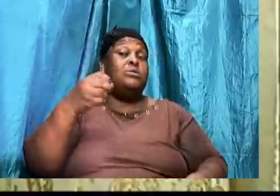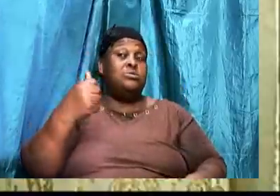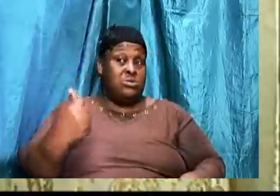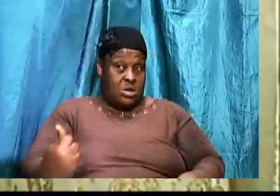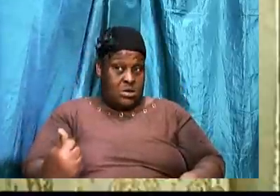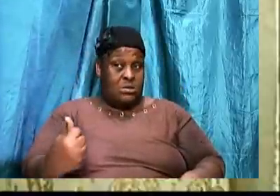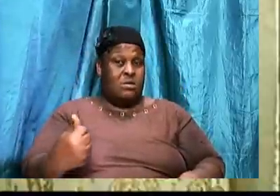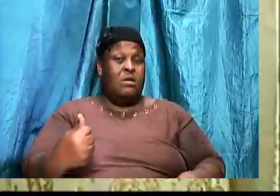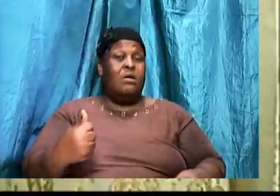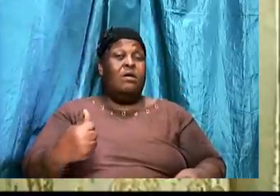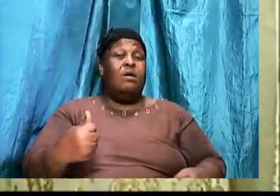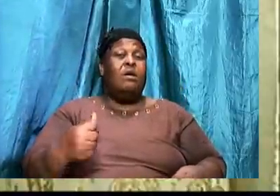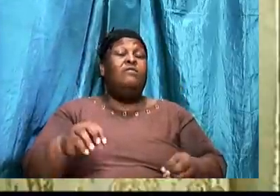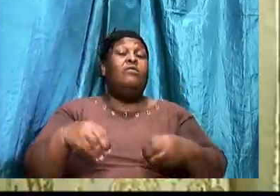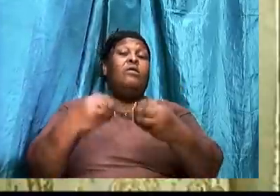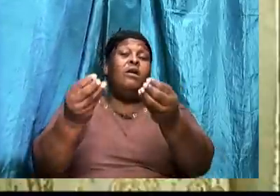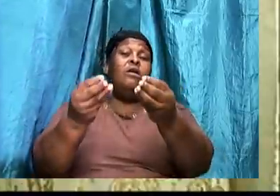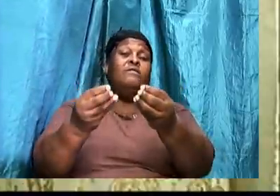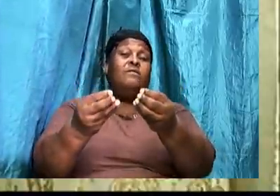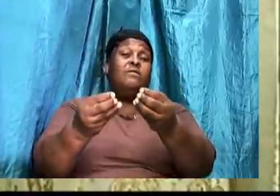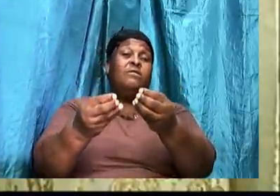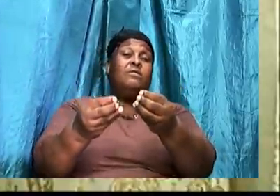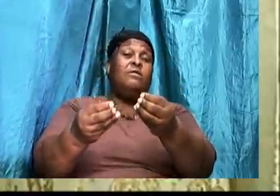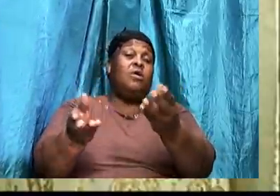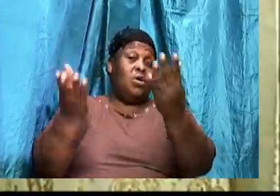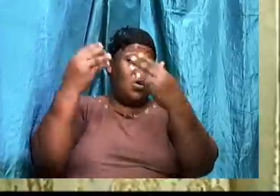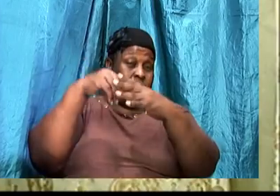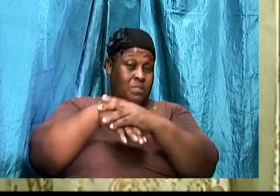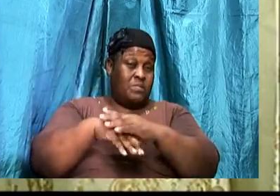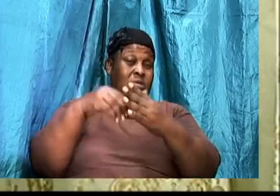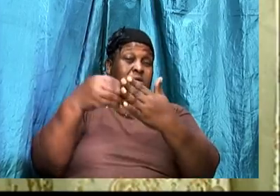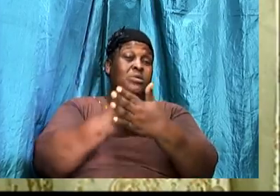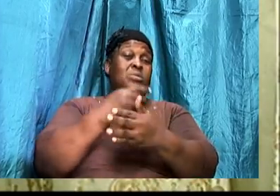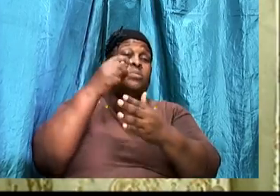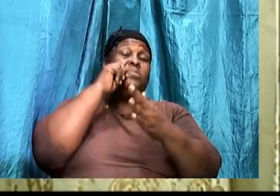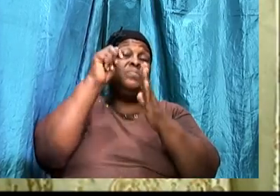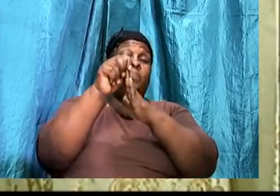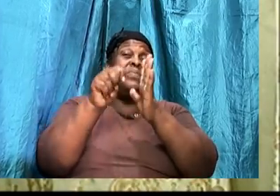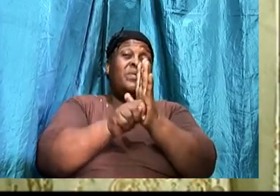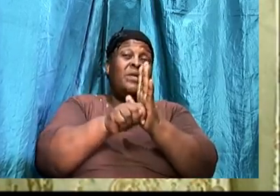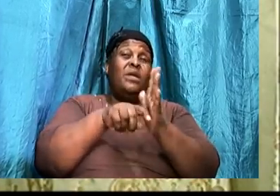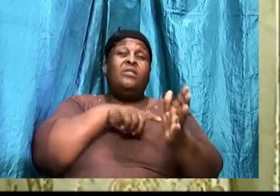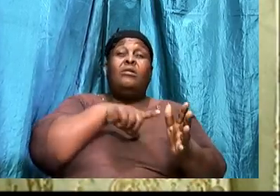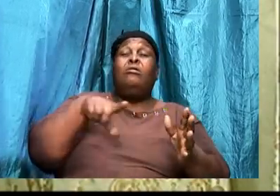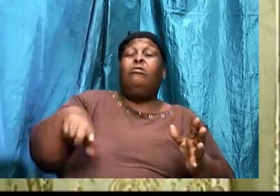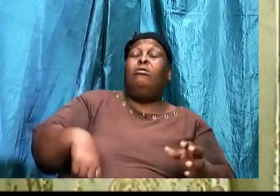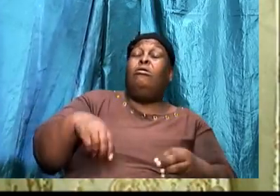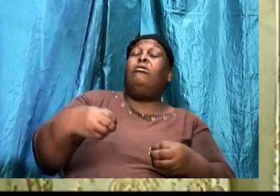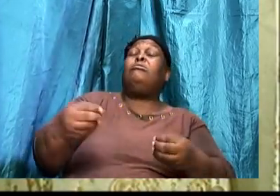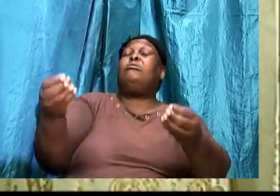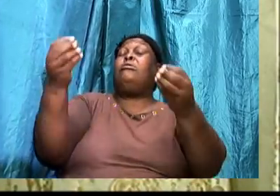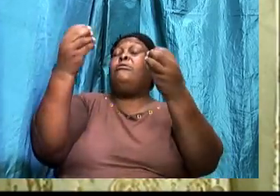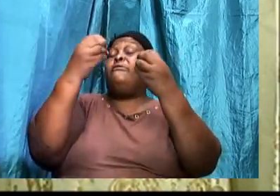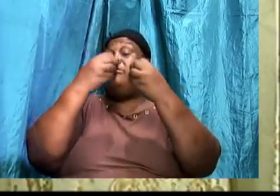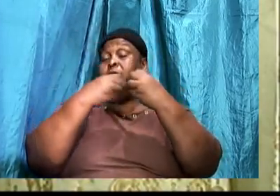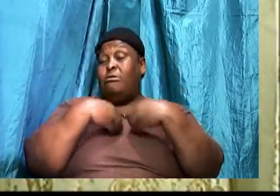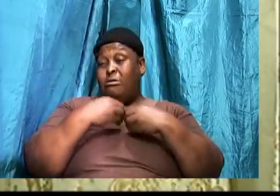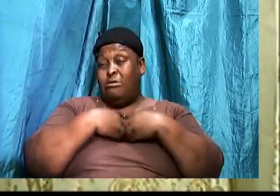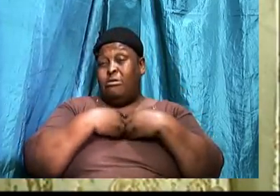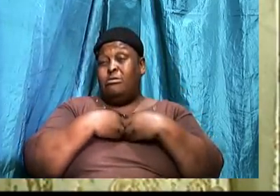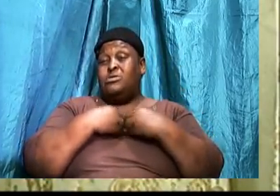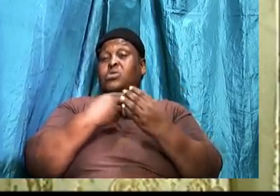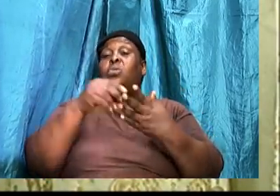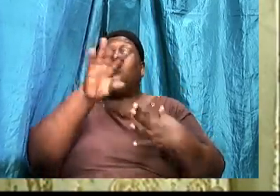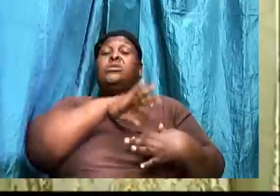The Lord. Give us the Holy Spirit. And the things. That he desire of us. Is laid in our spirits. In our hearts. Through the Holy Ghost.